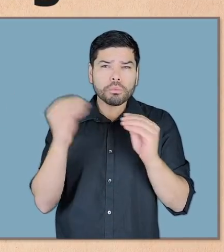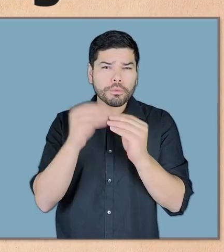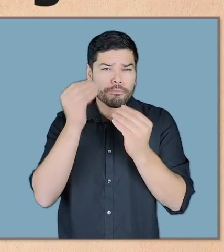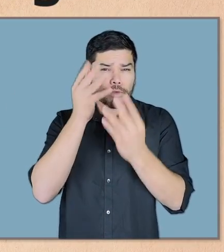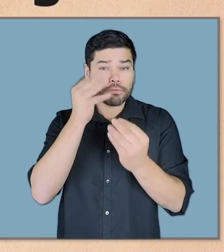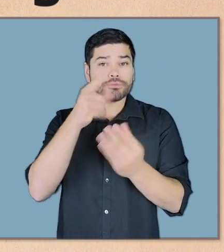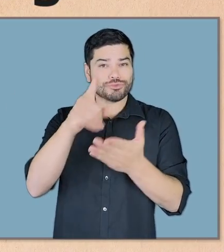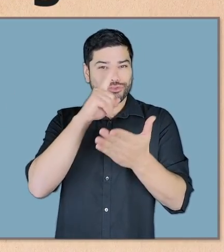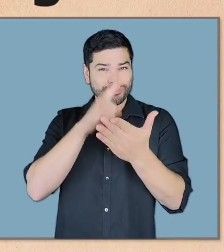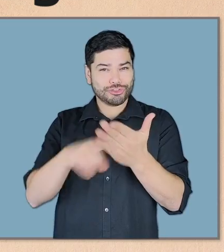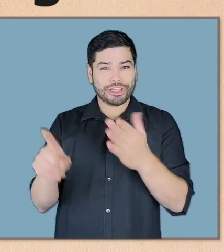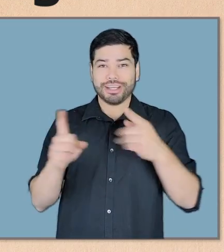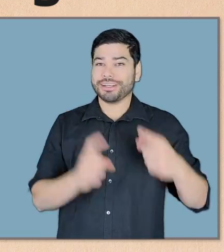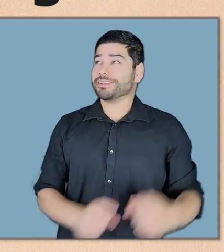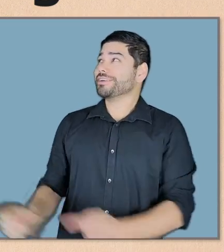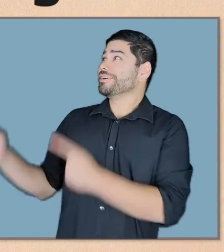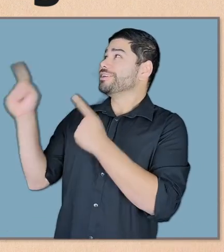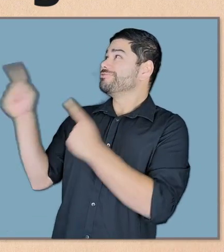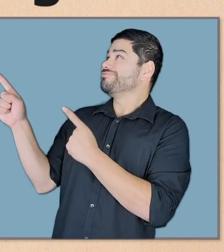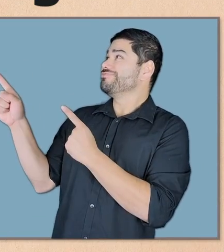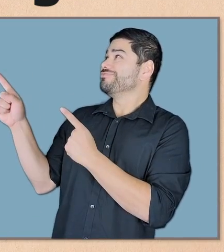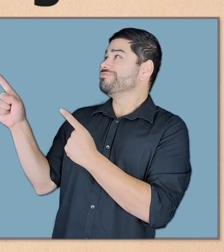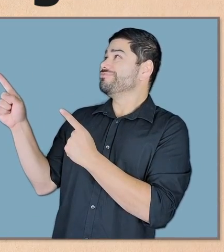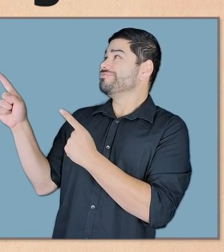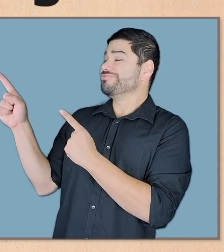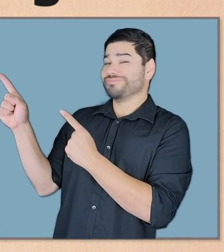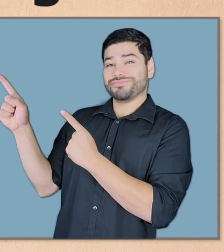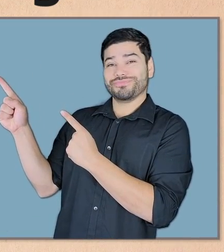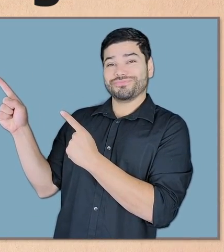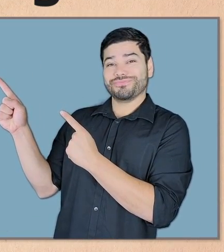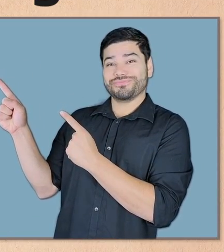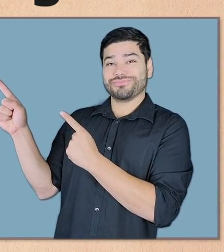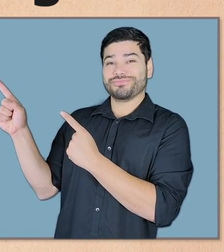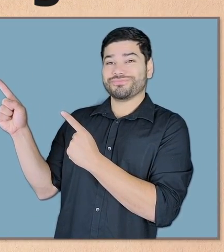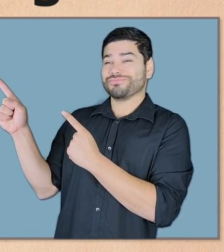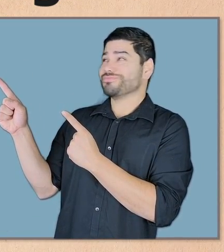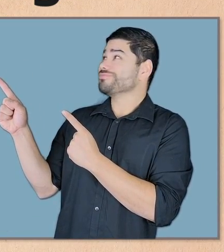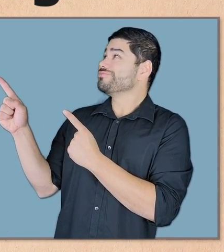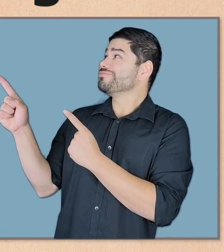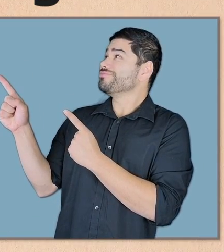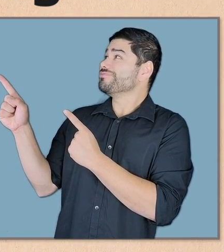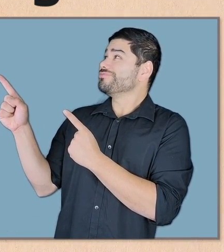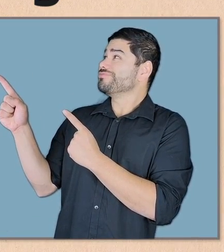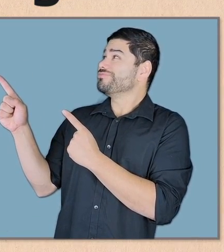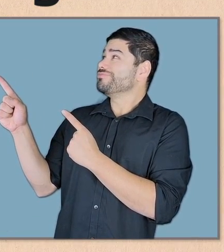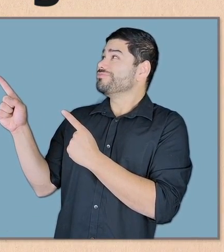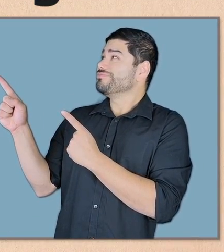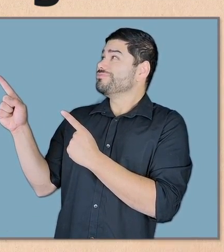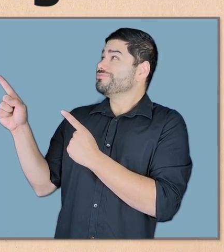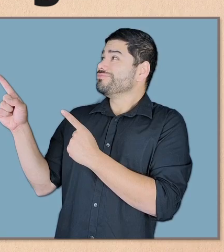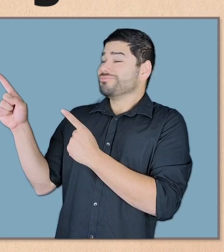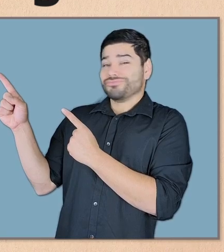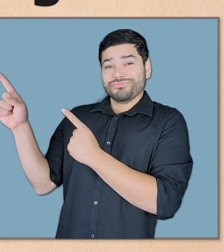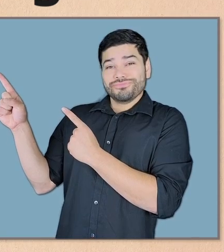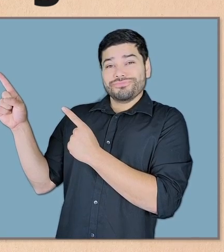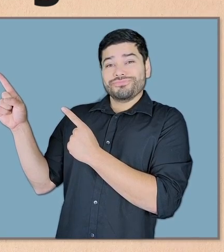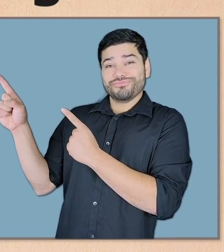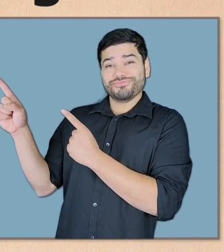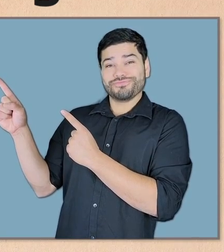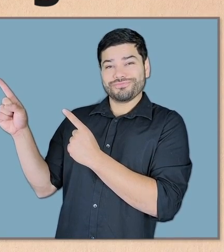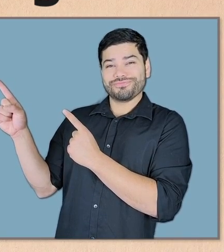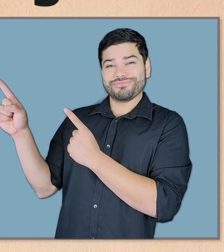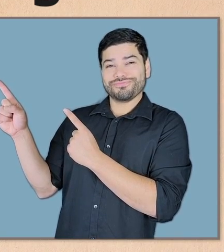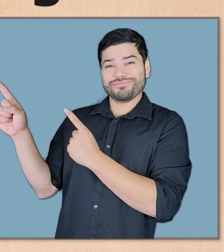disability living in Utah and are having trouble getting the COVID-19 vaccine or need more information, you can call the Disability